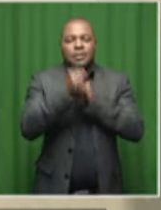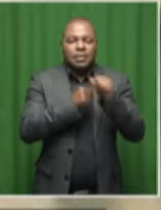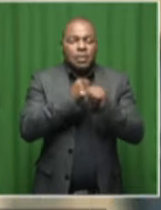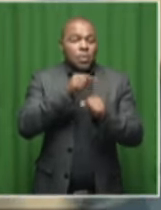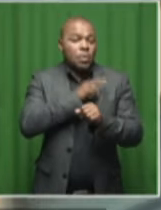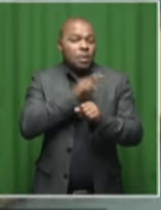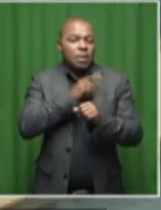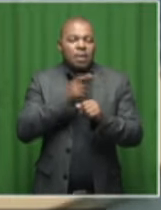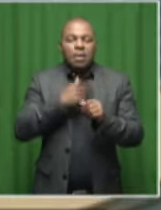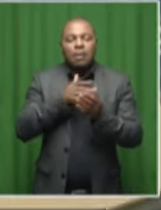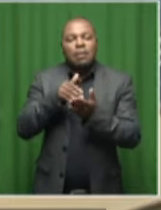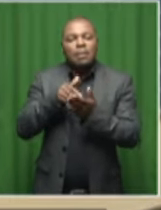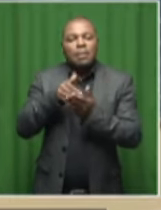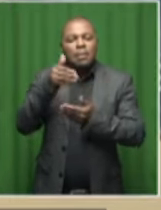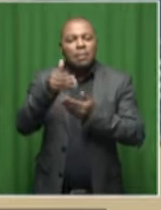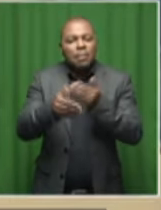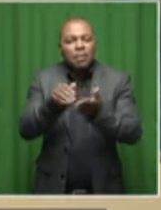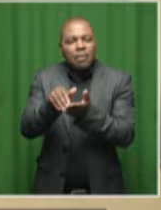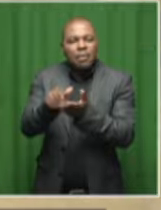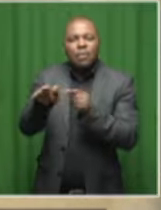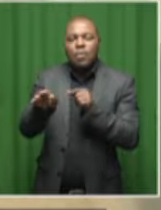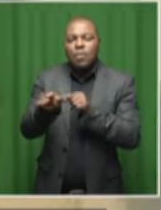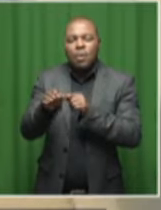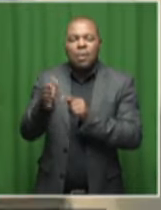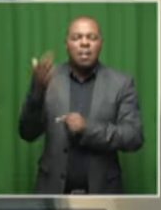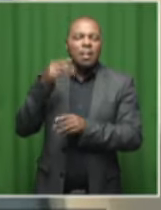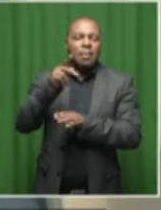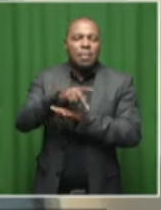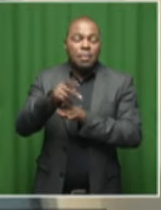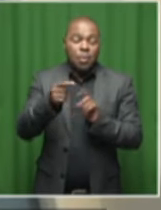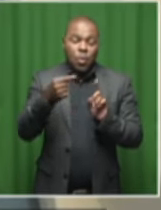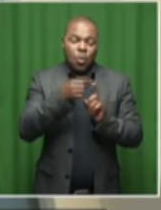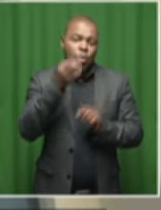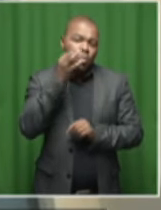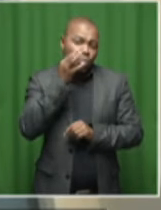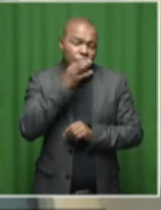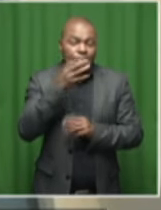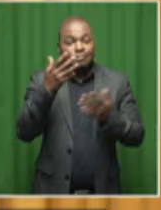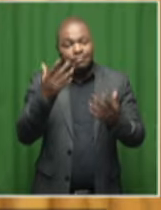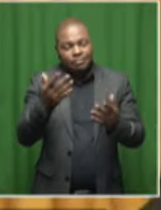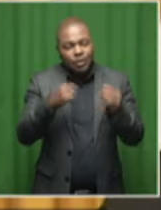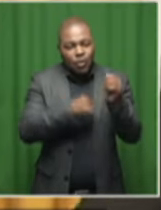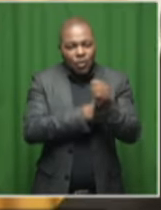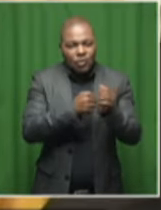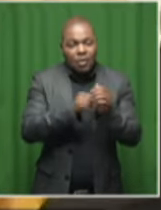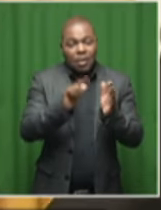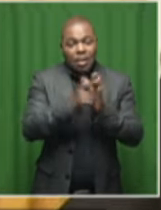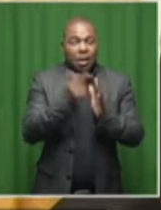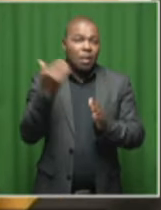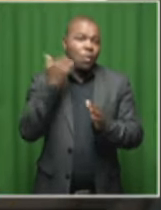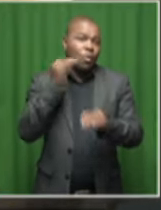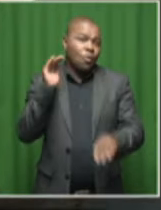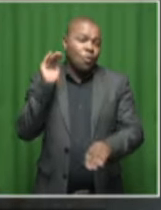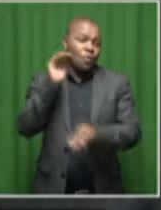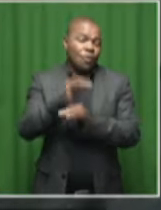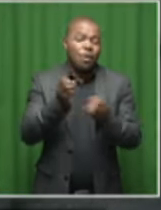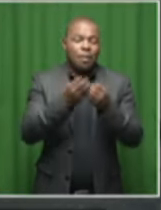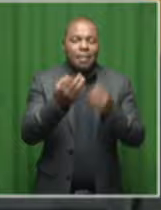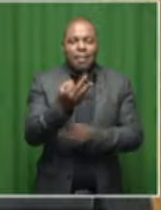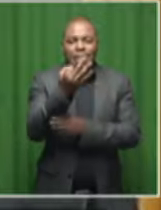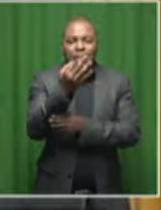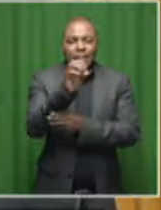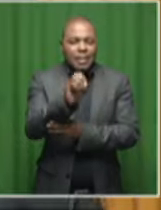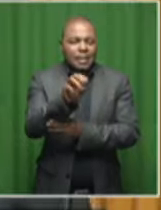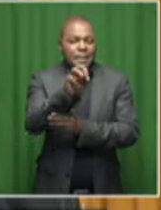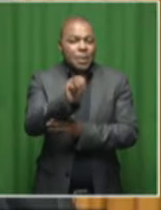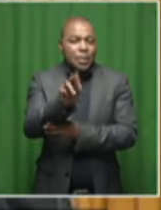the removal process of Mkwebane. She says the office has faced legal costs of over 30 million rand,